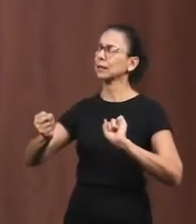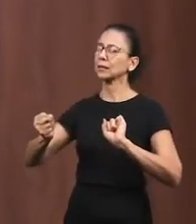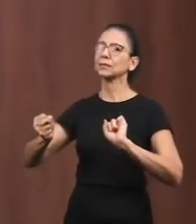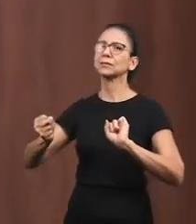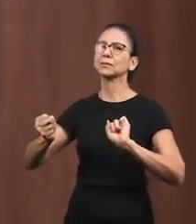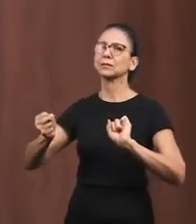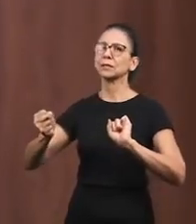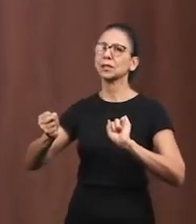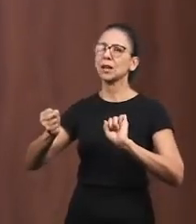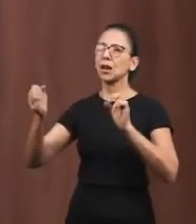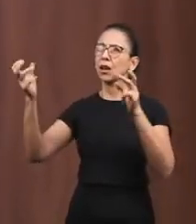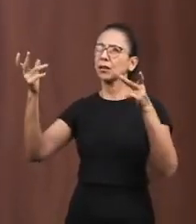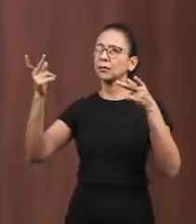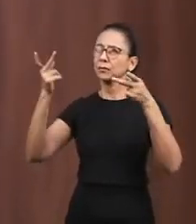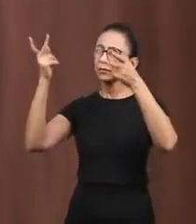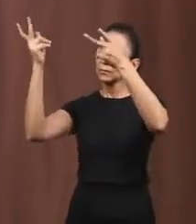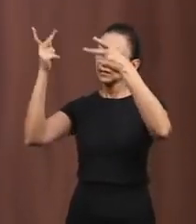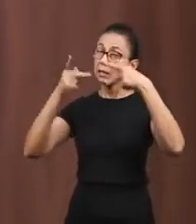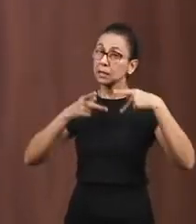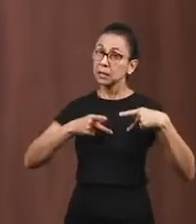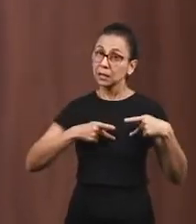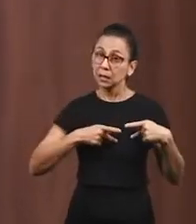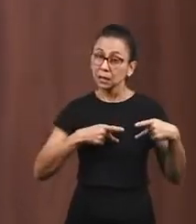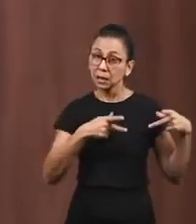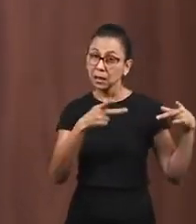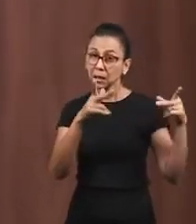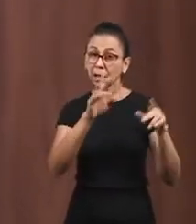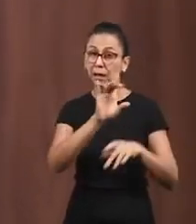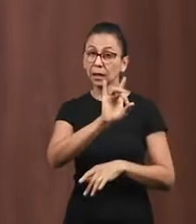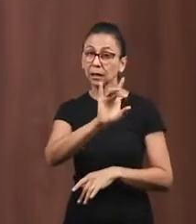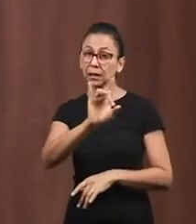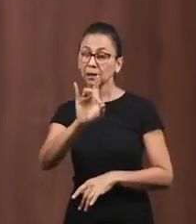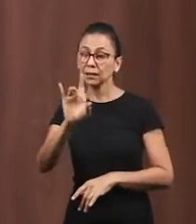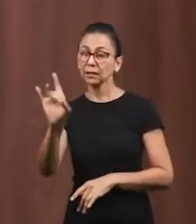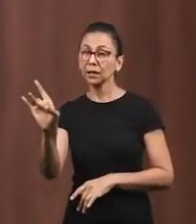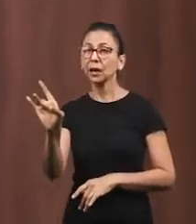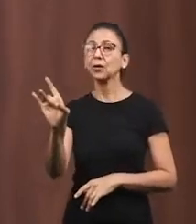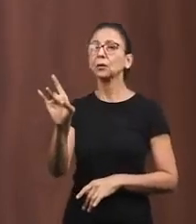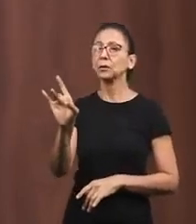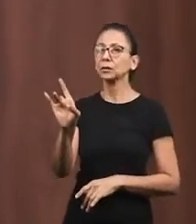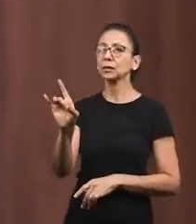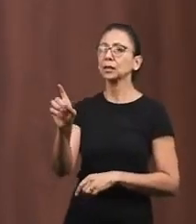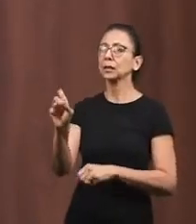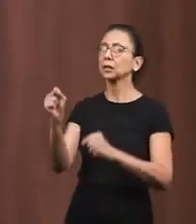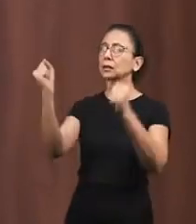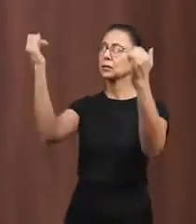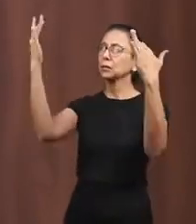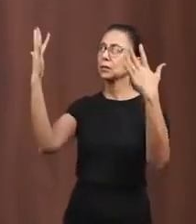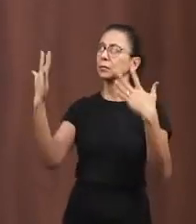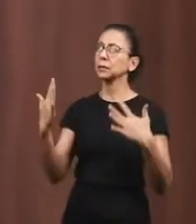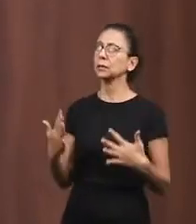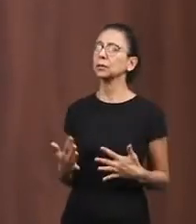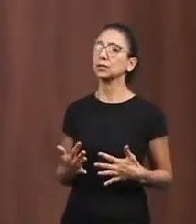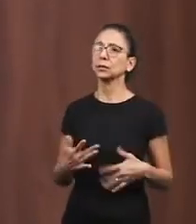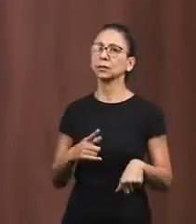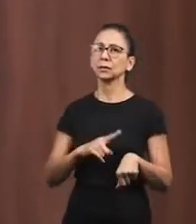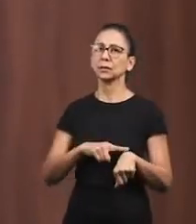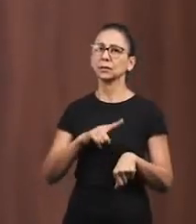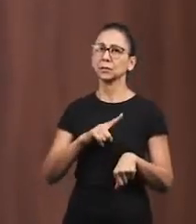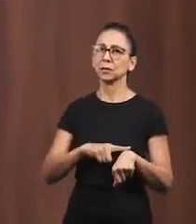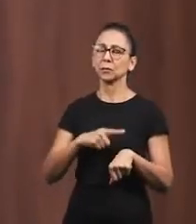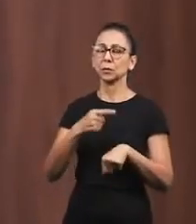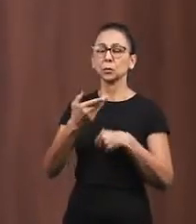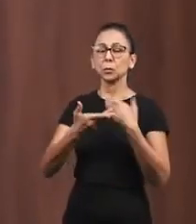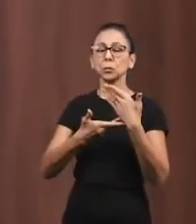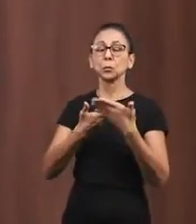free visit our hearts and give us Lord the blessings we need at this moment.